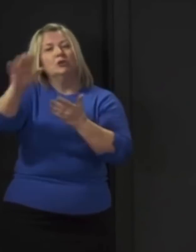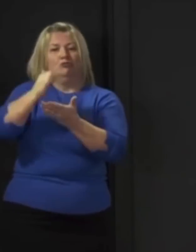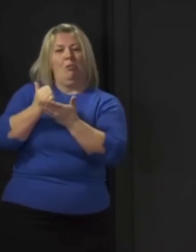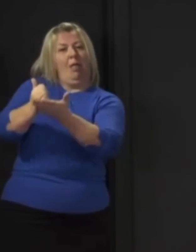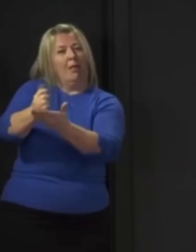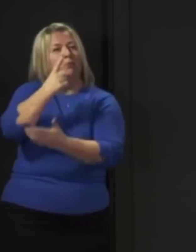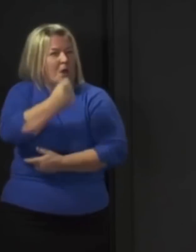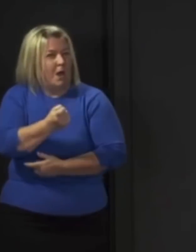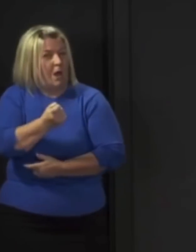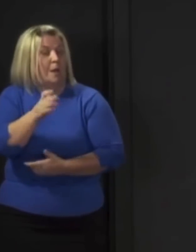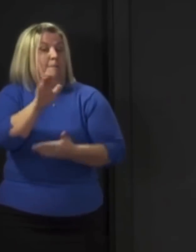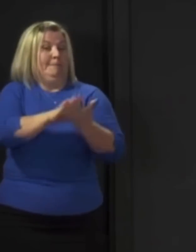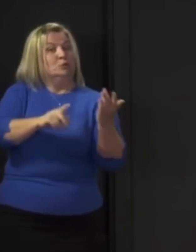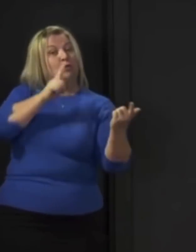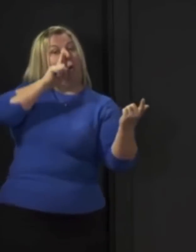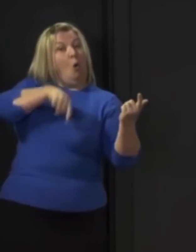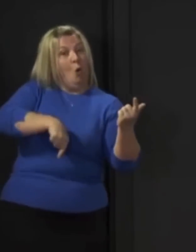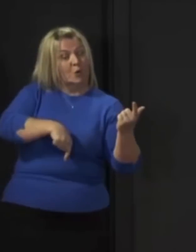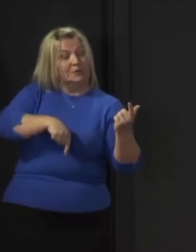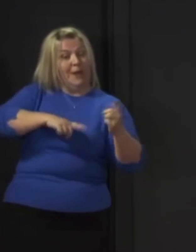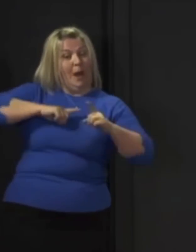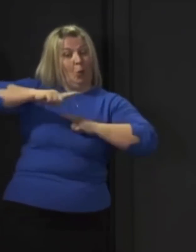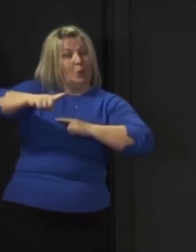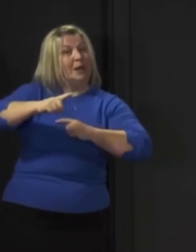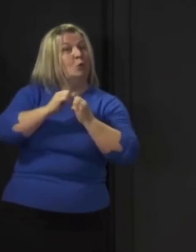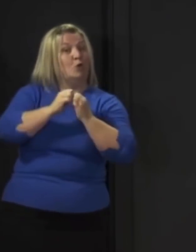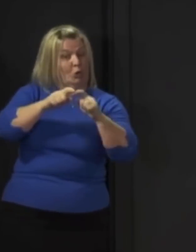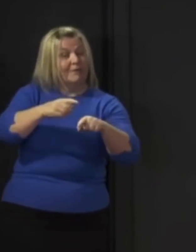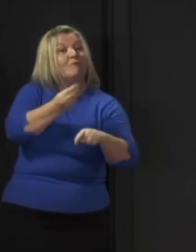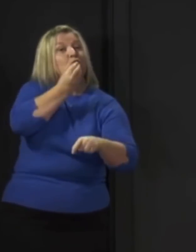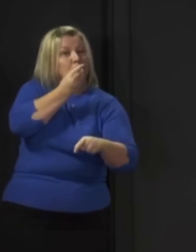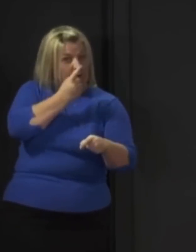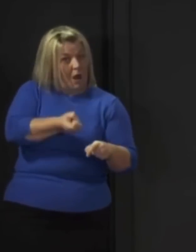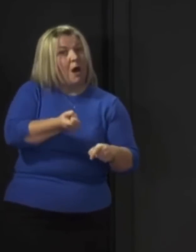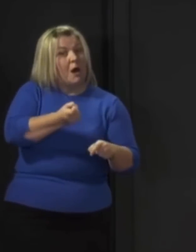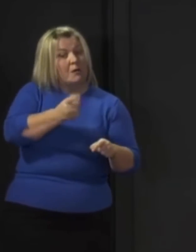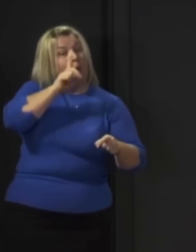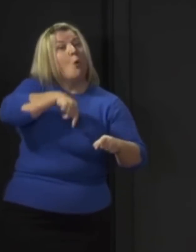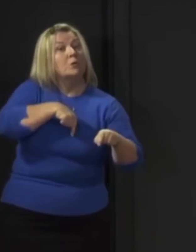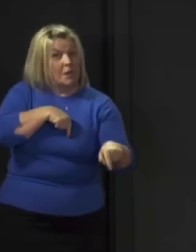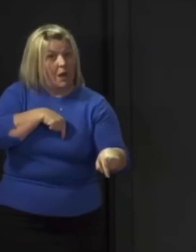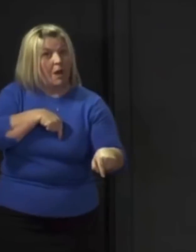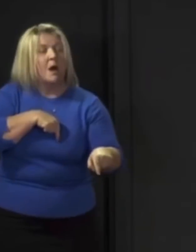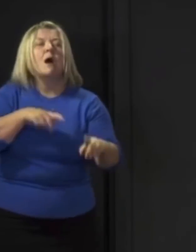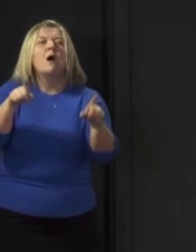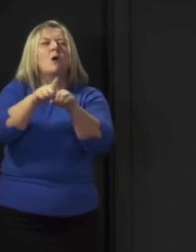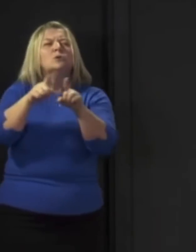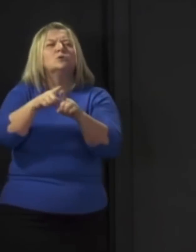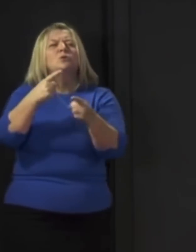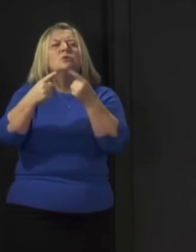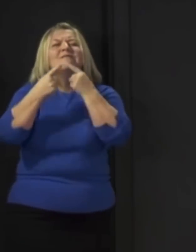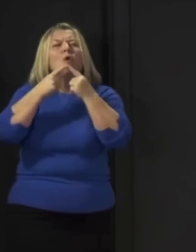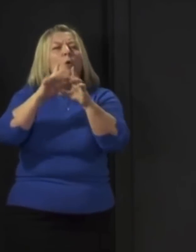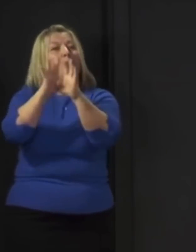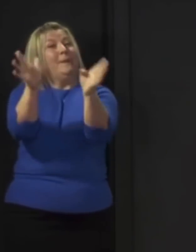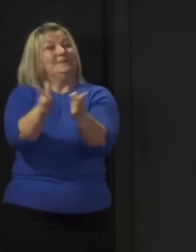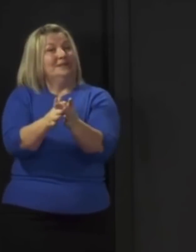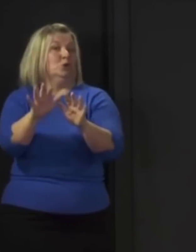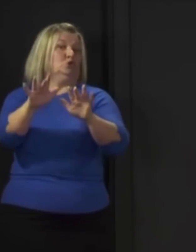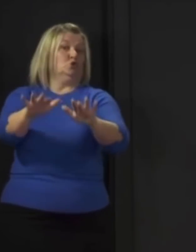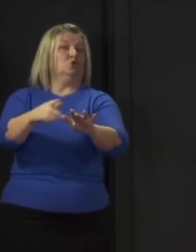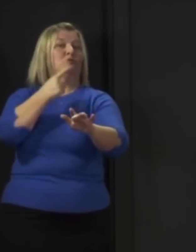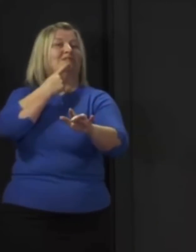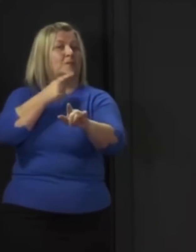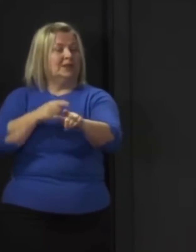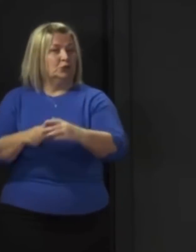a wee bit of coughing, helping me out with the answers. That turns out I know absolutely fuck all about the history of the Bay City Rollers.